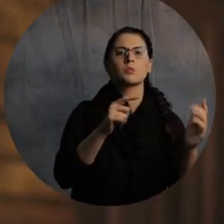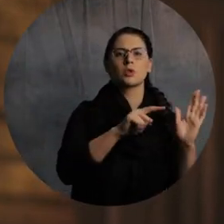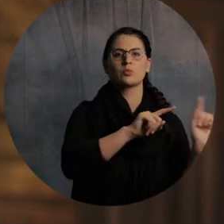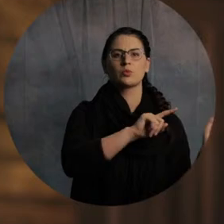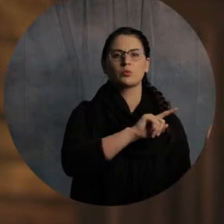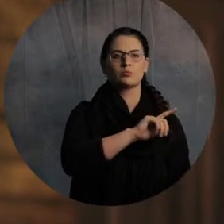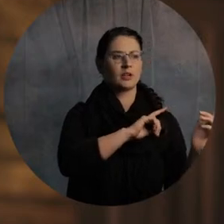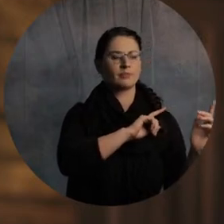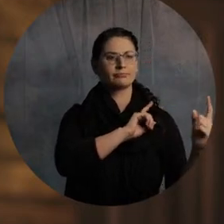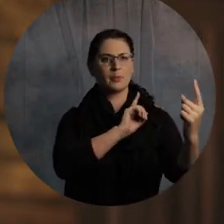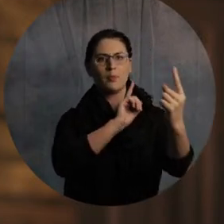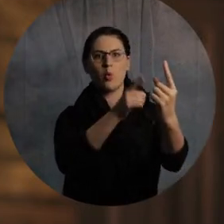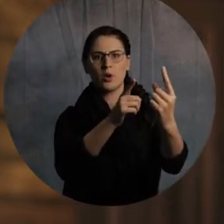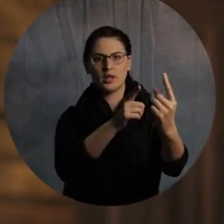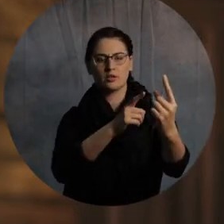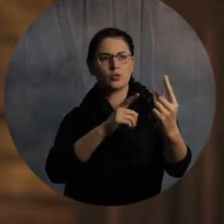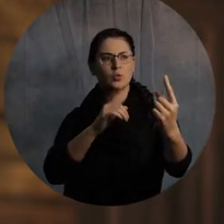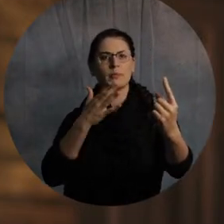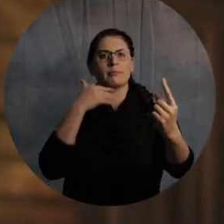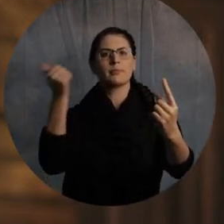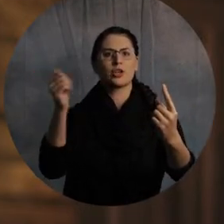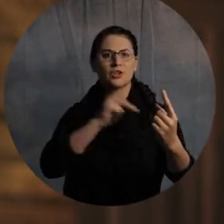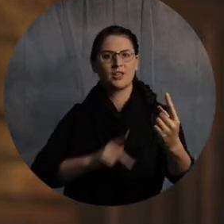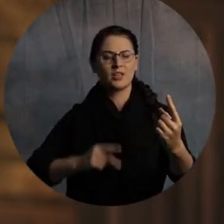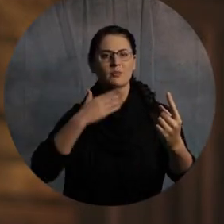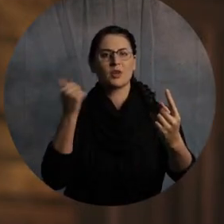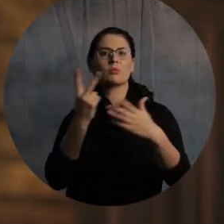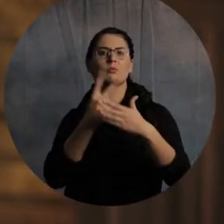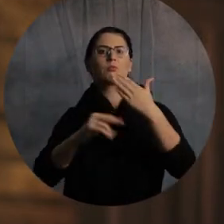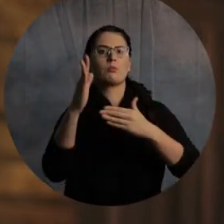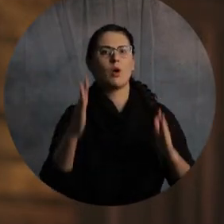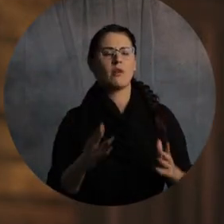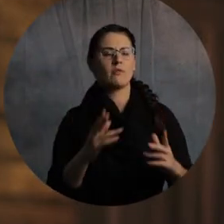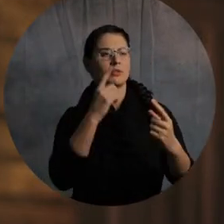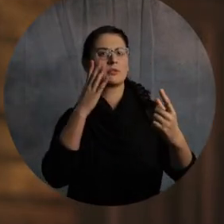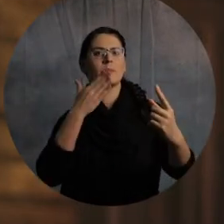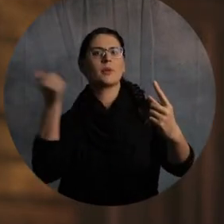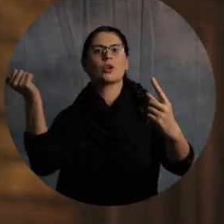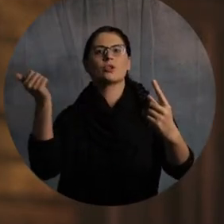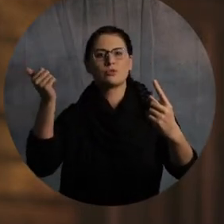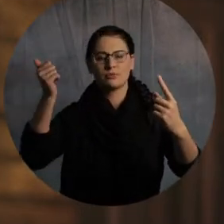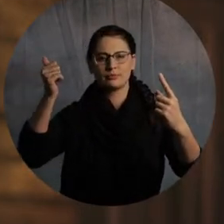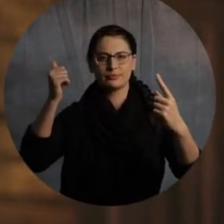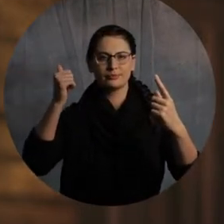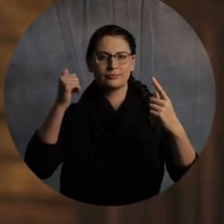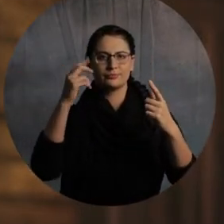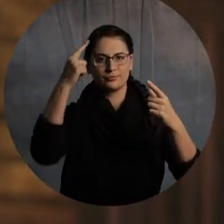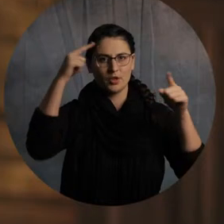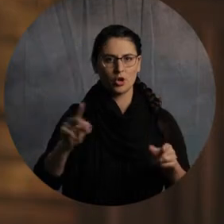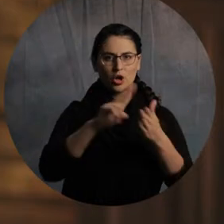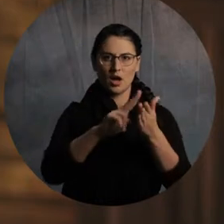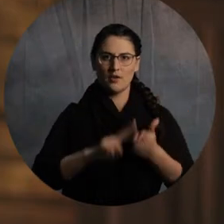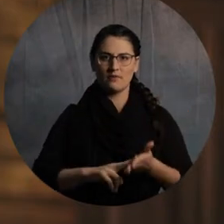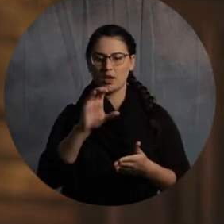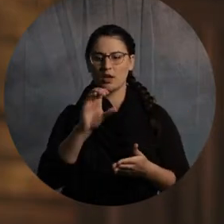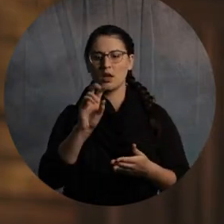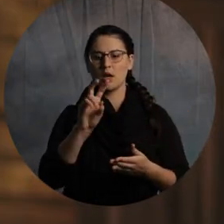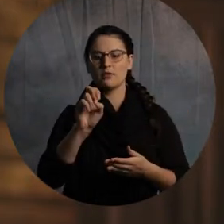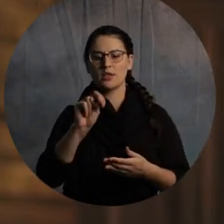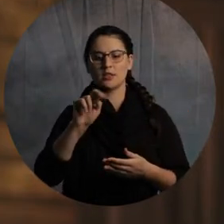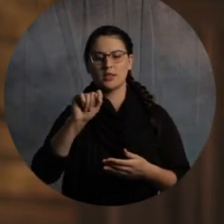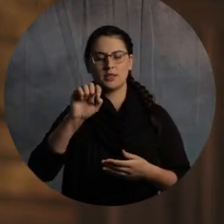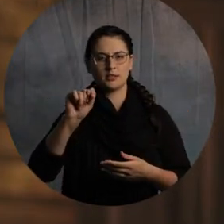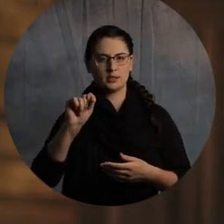greater king, a greater prophet, a greater covenant, a greater everything. Everything in the Old Testament is pointing us to something